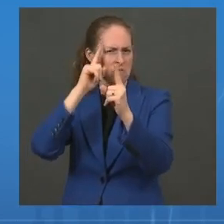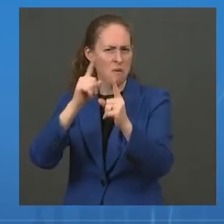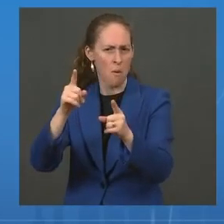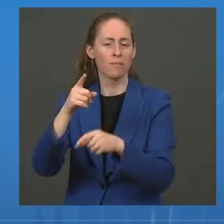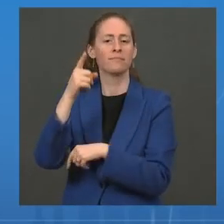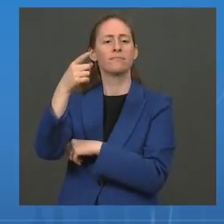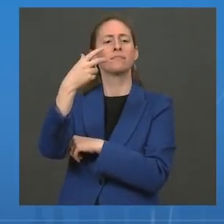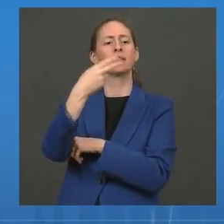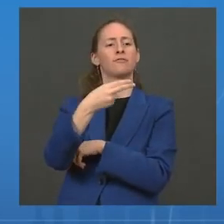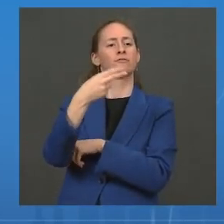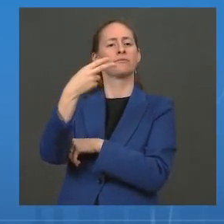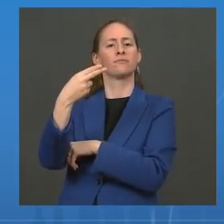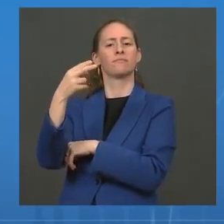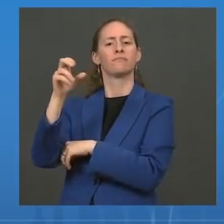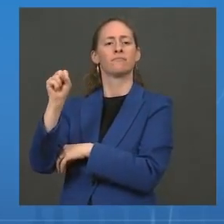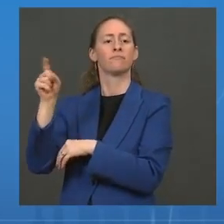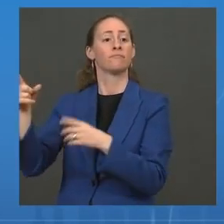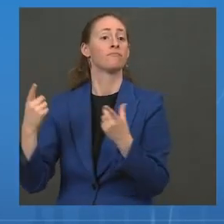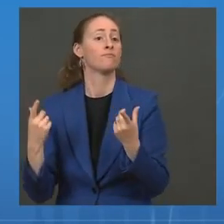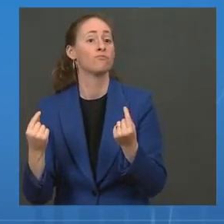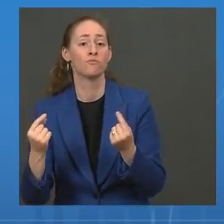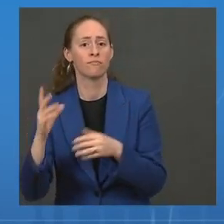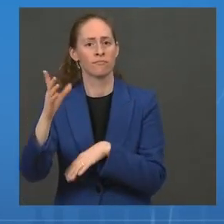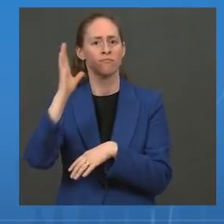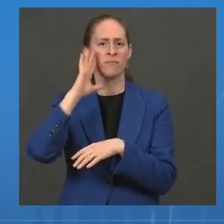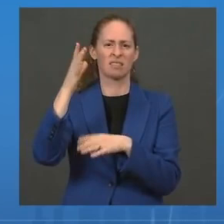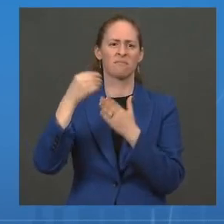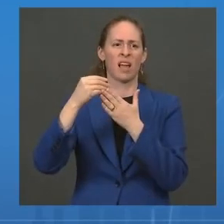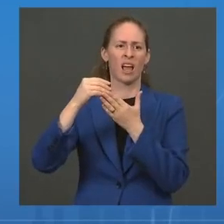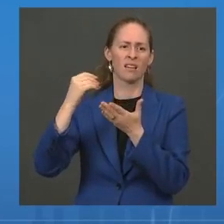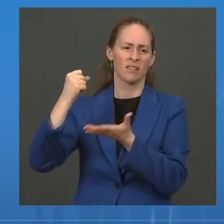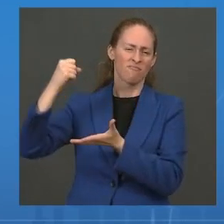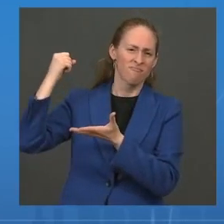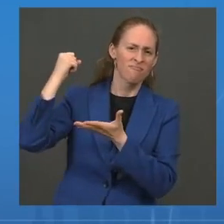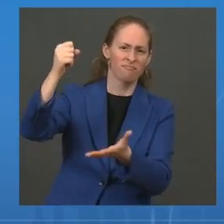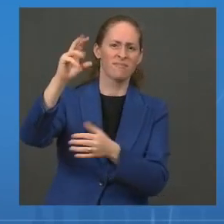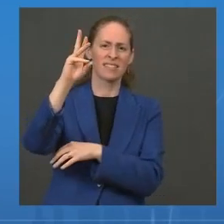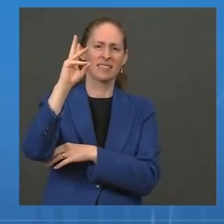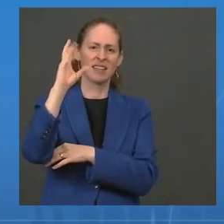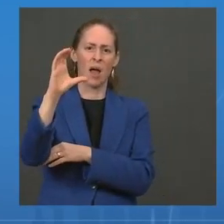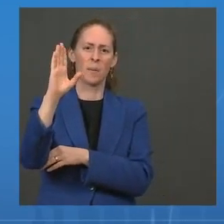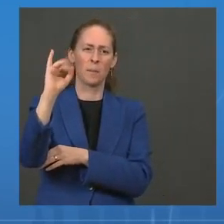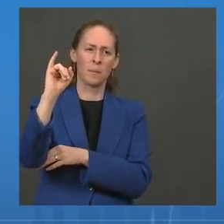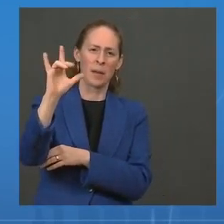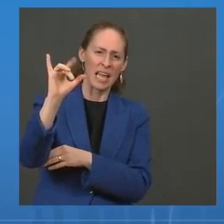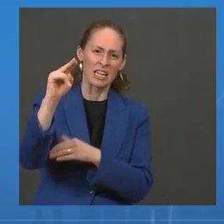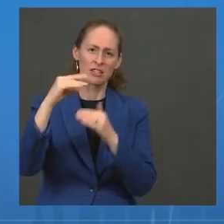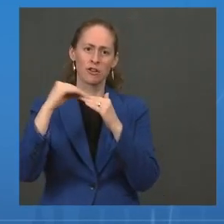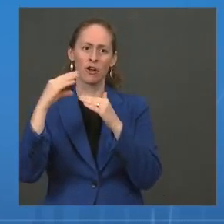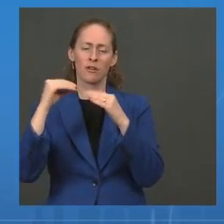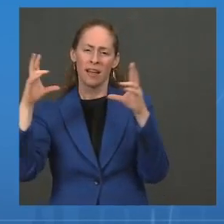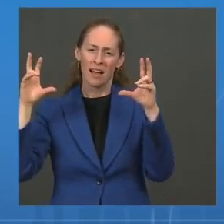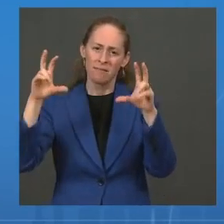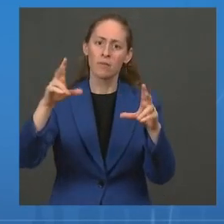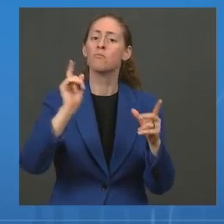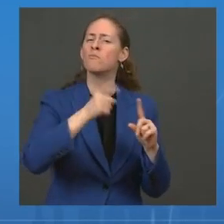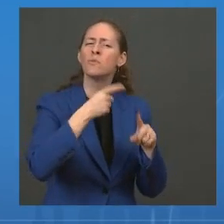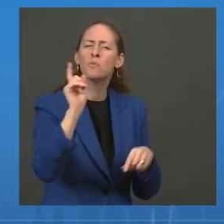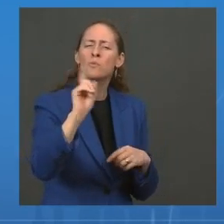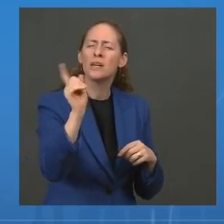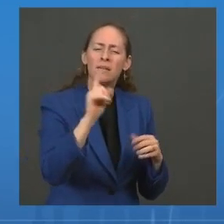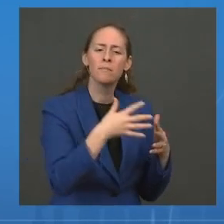$650 million from the American Rescue Plan to provide manufacturers a point-of-care